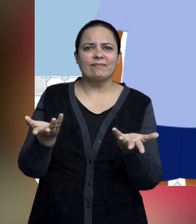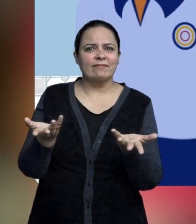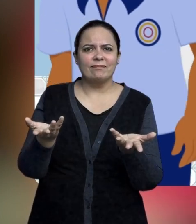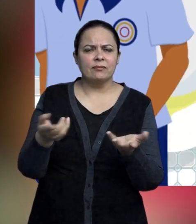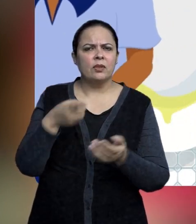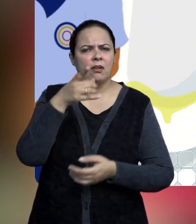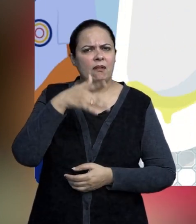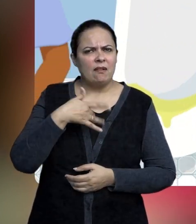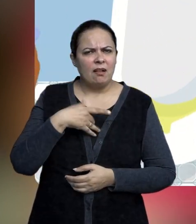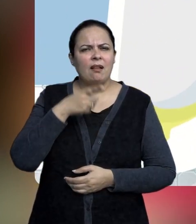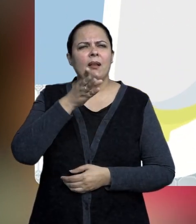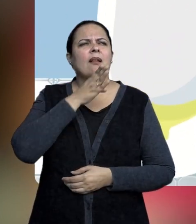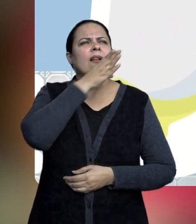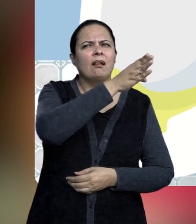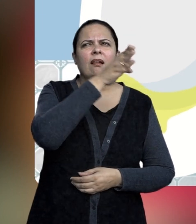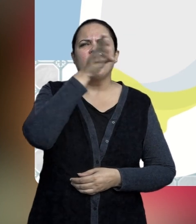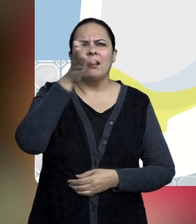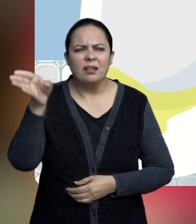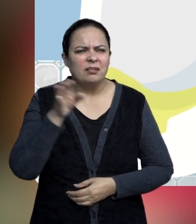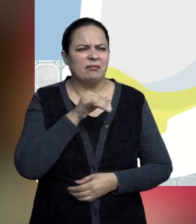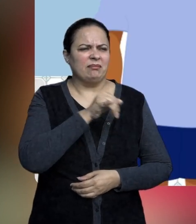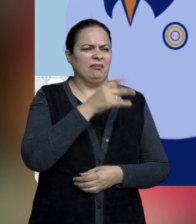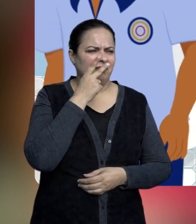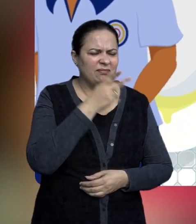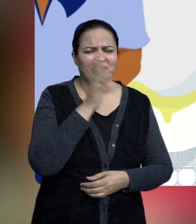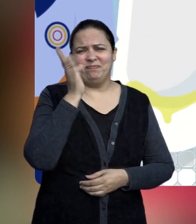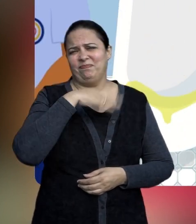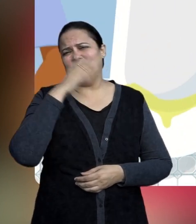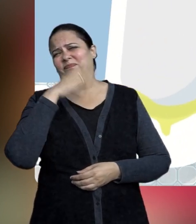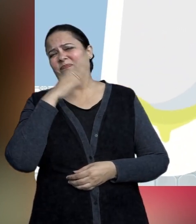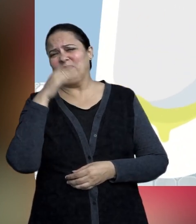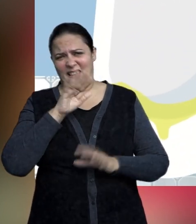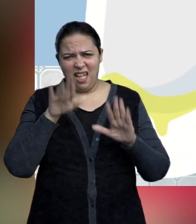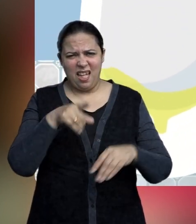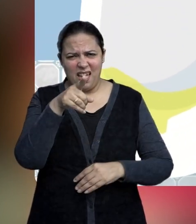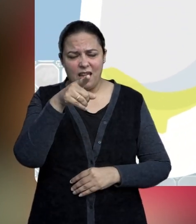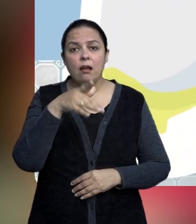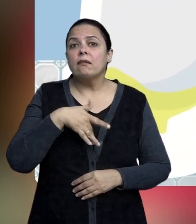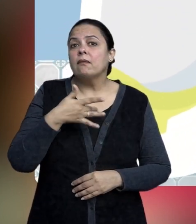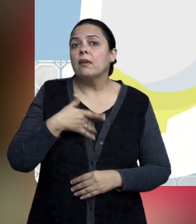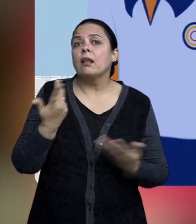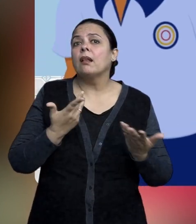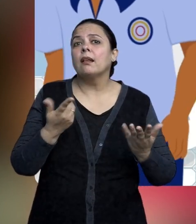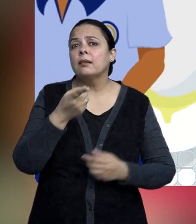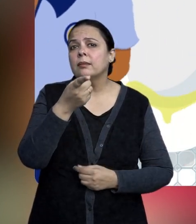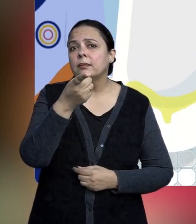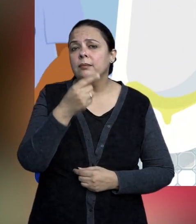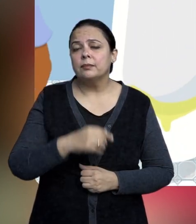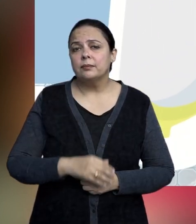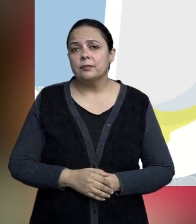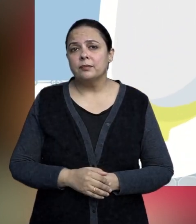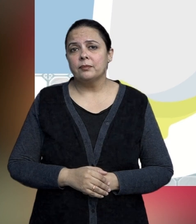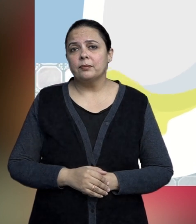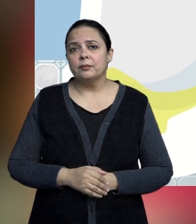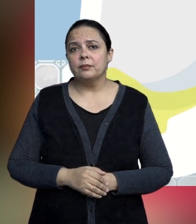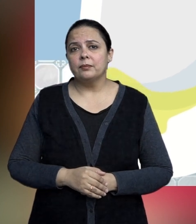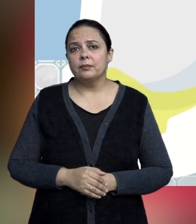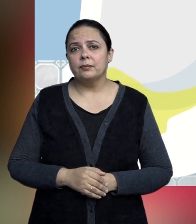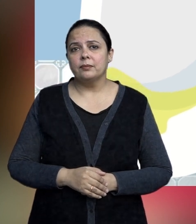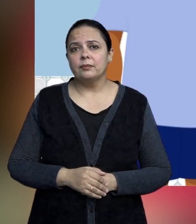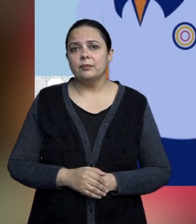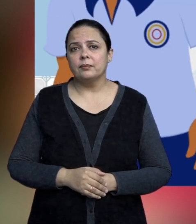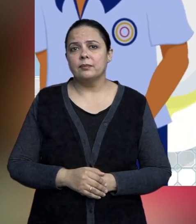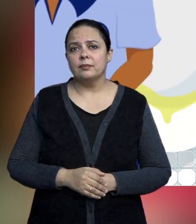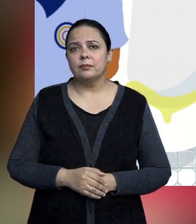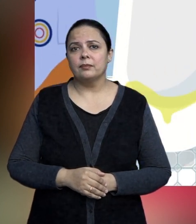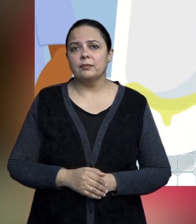Sonu left the toilet dirty. Have you ever come across a dirty toilet? How did you feel about it?